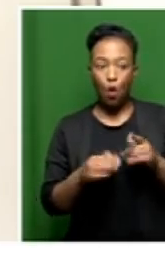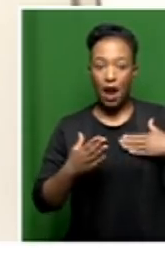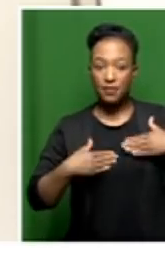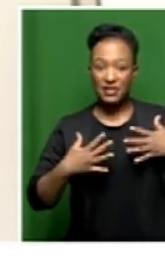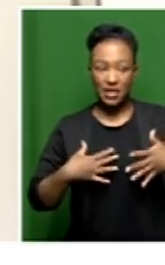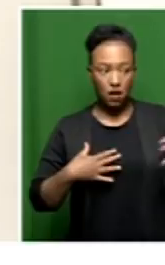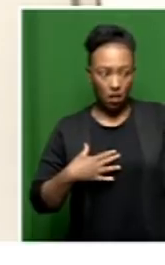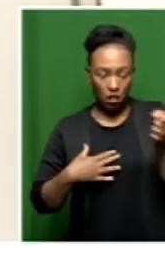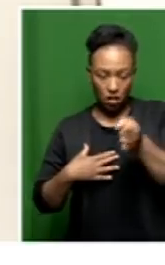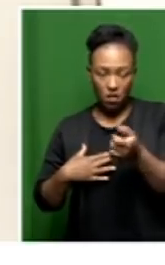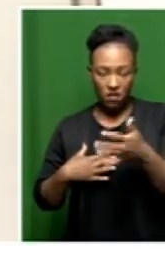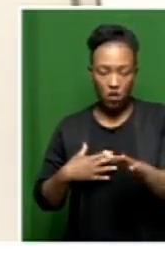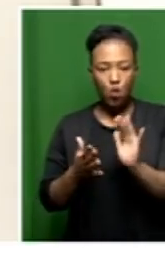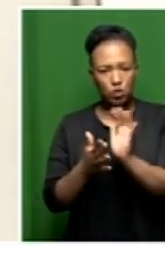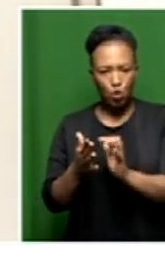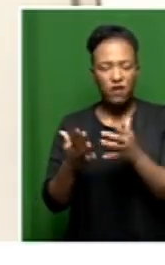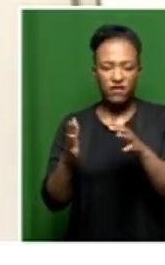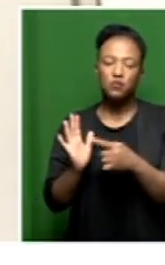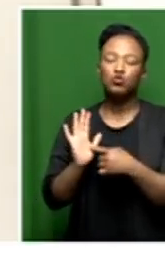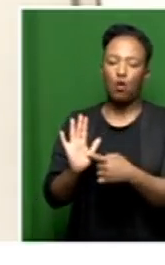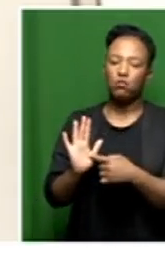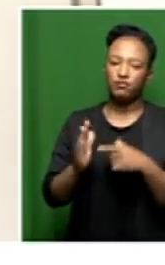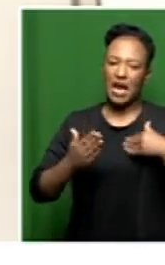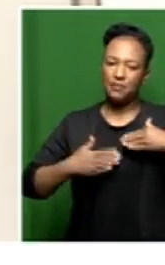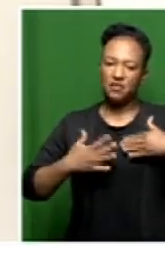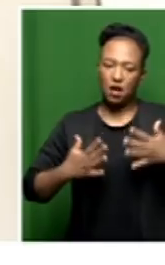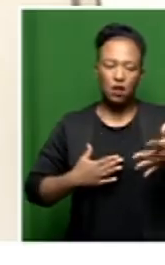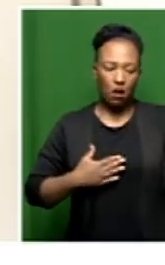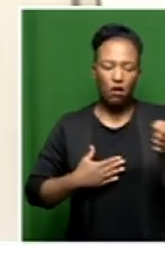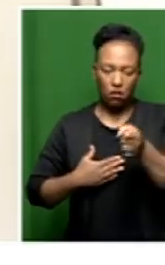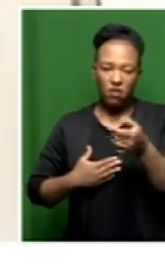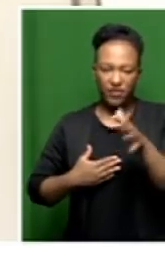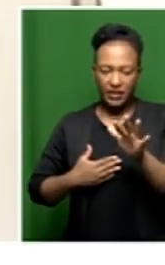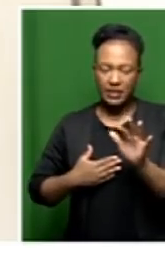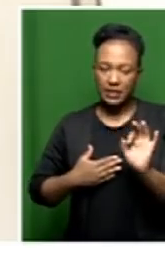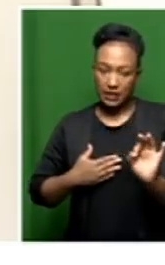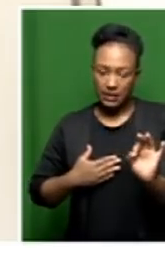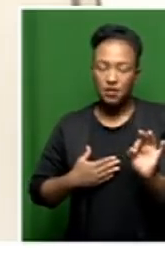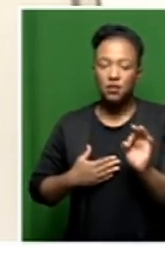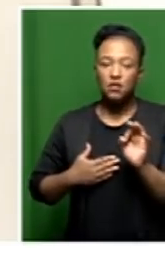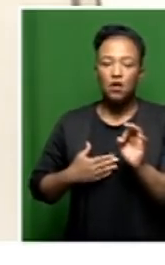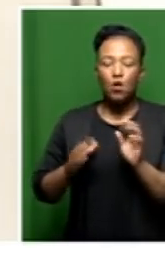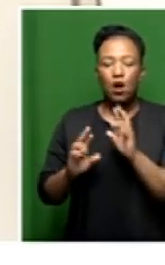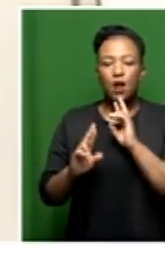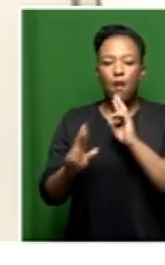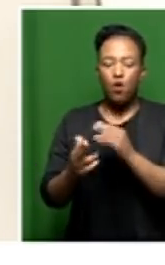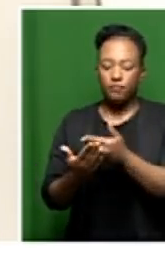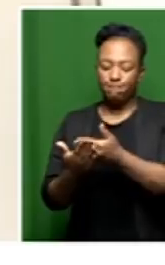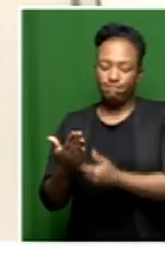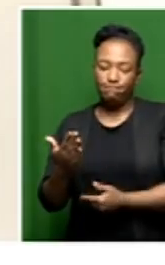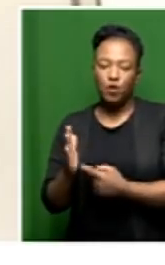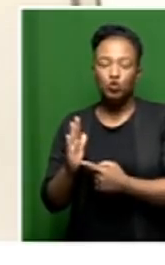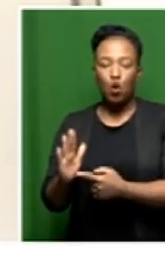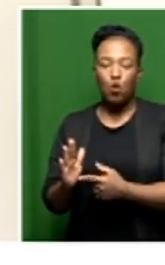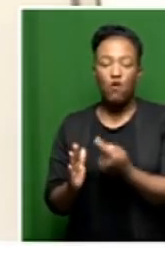as correctly covered in the story. So the report indicated that there are still a few things that need to be